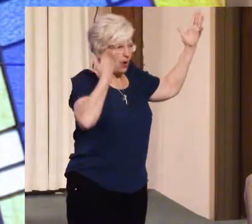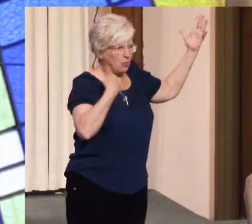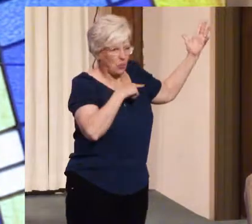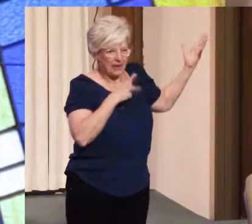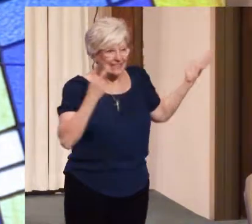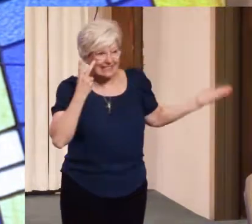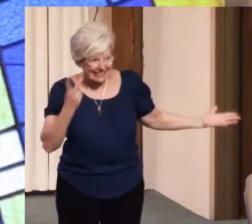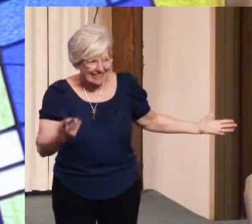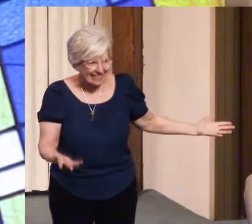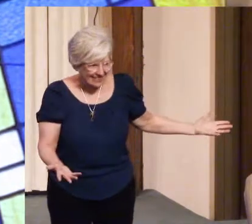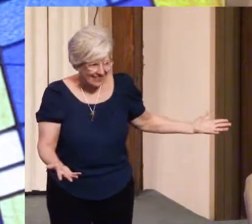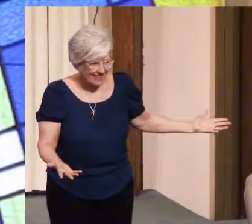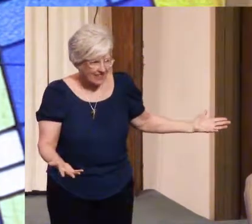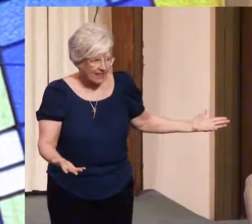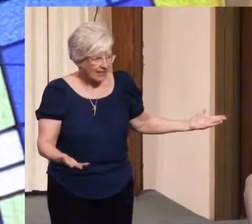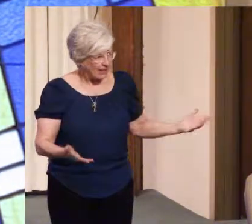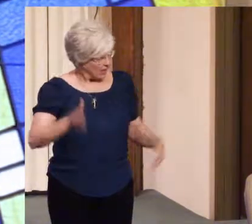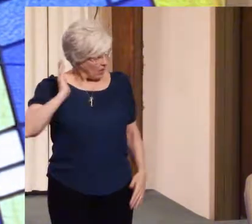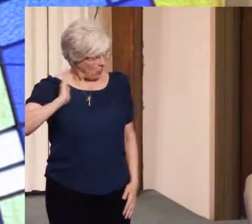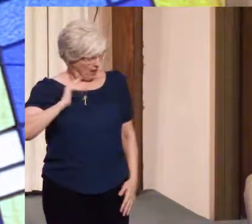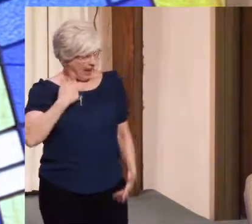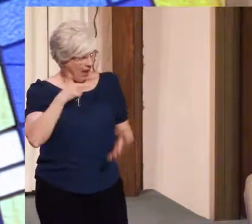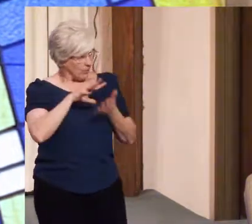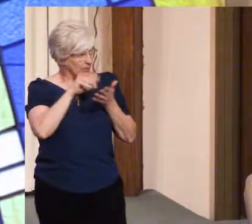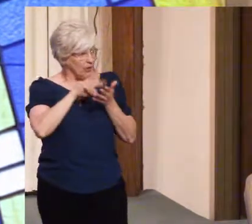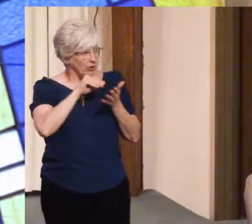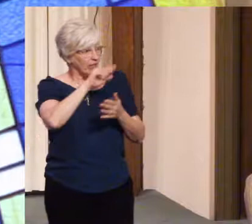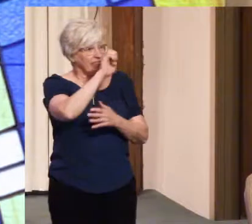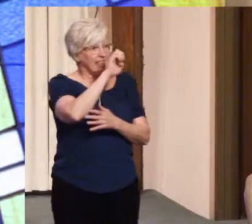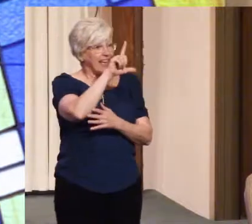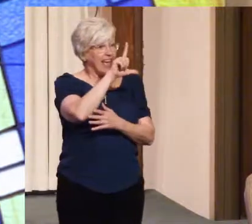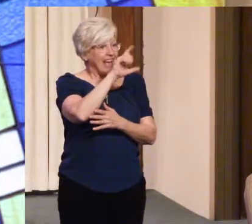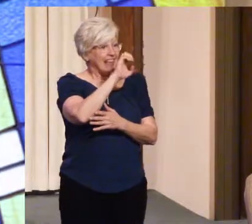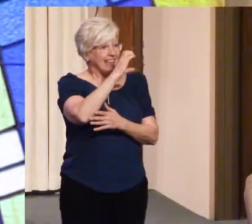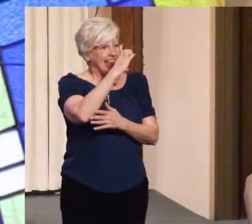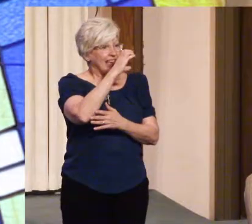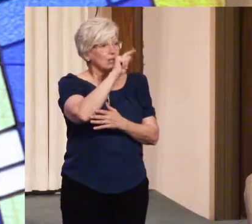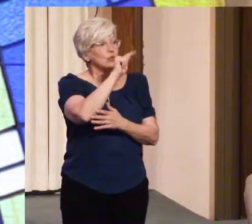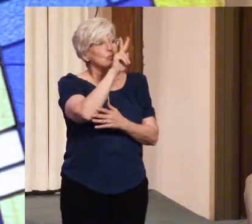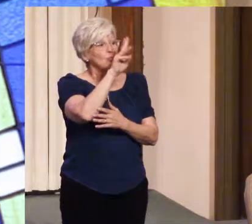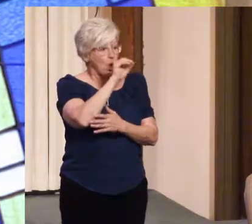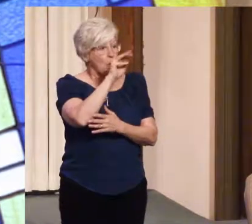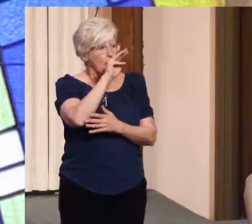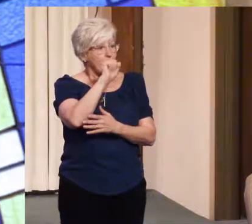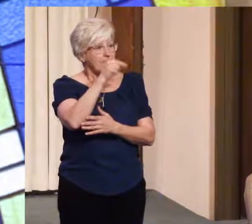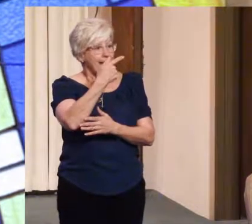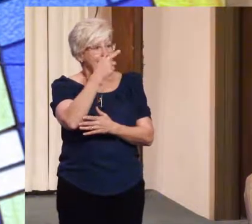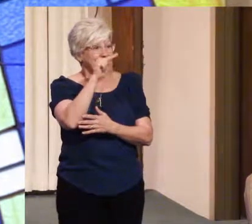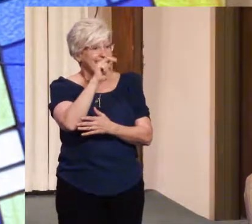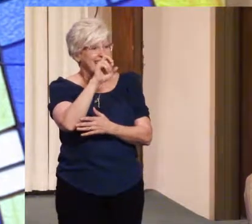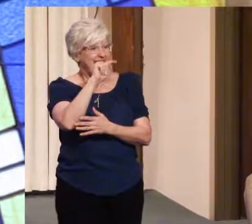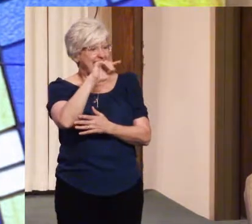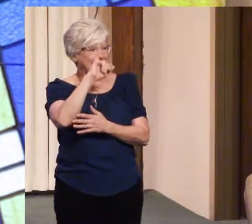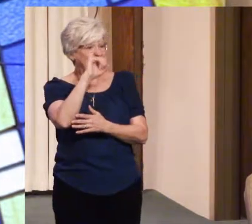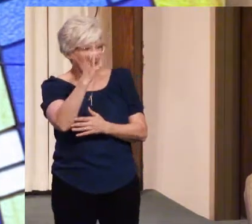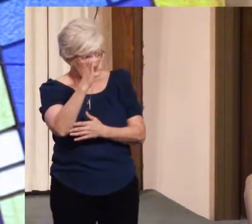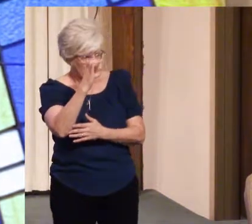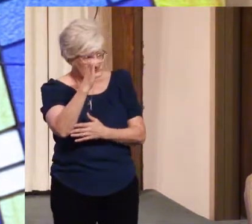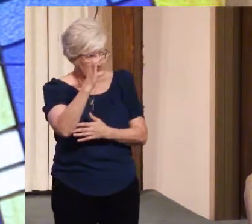When I was learning the electromagnetic spectrum as an electronics warfare officer,